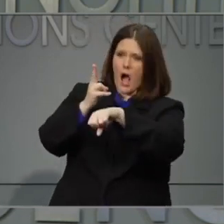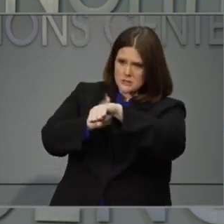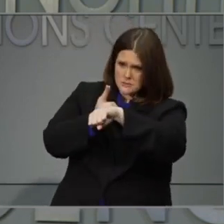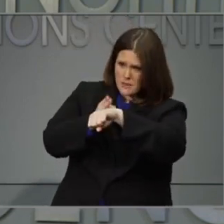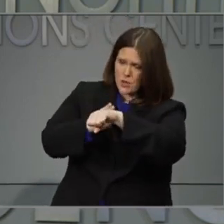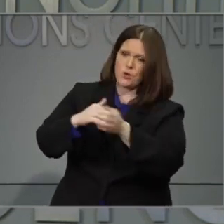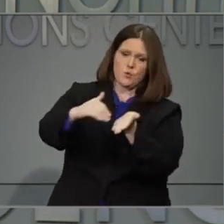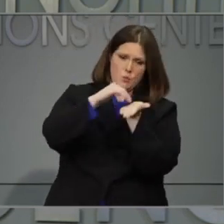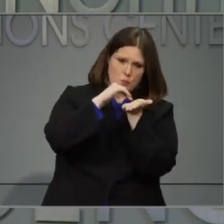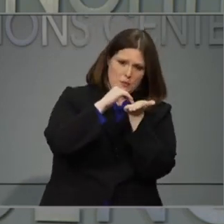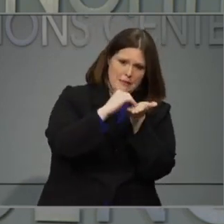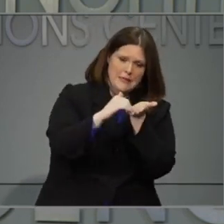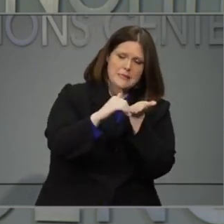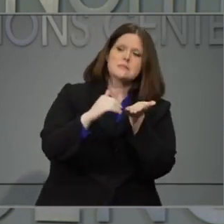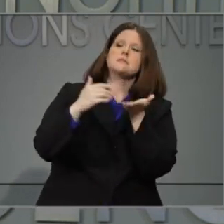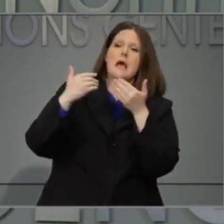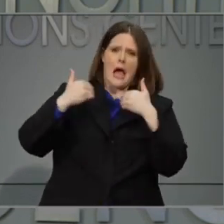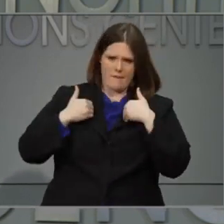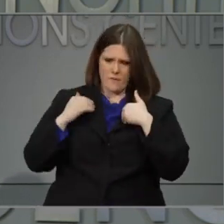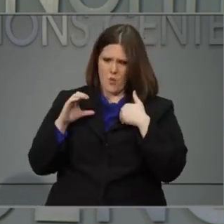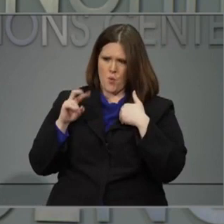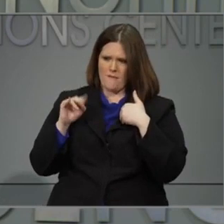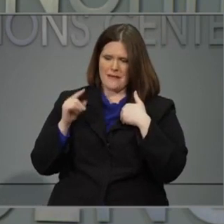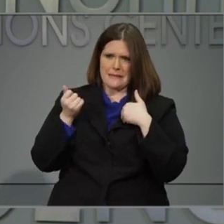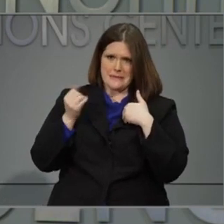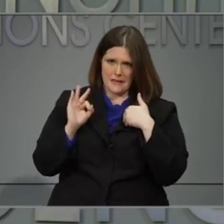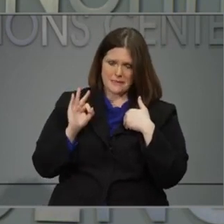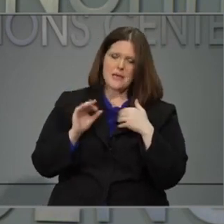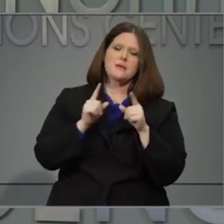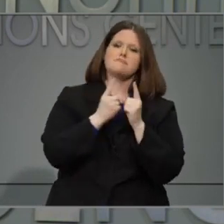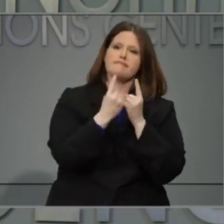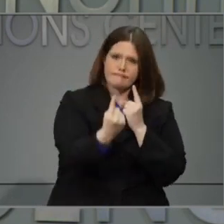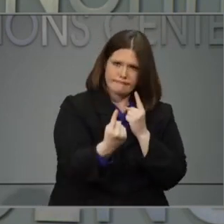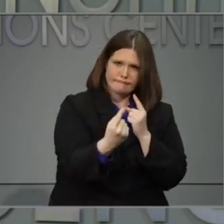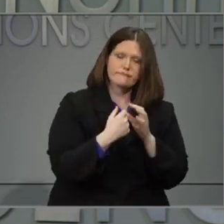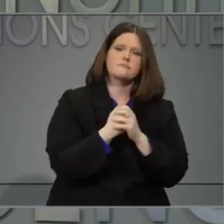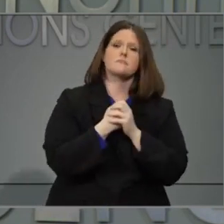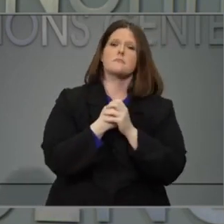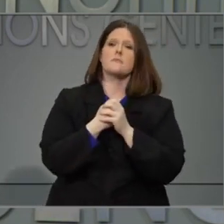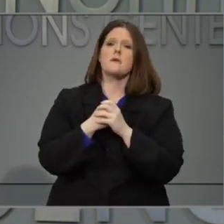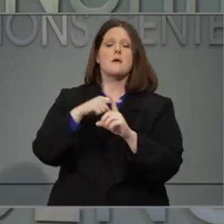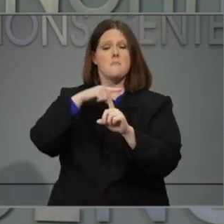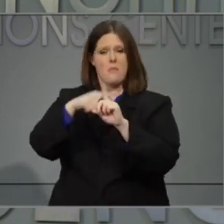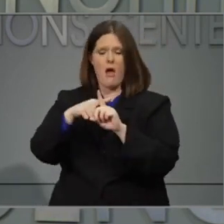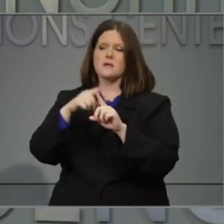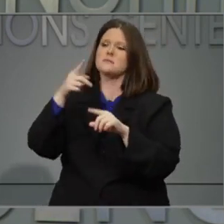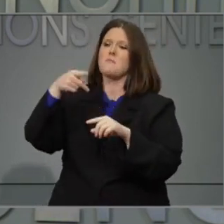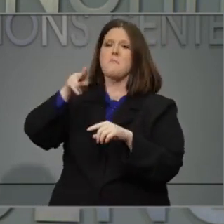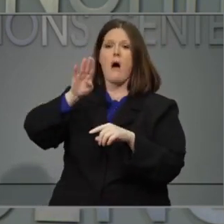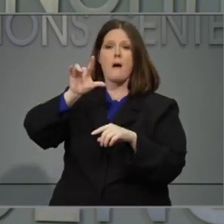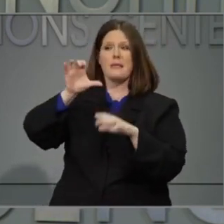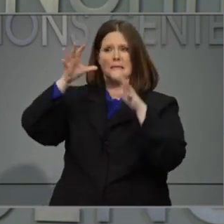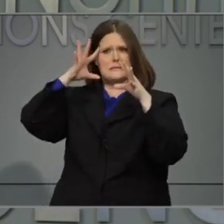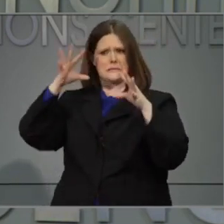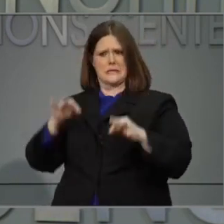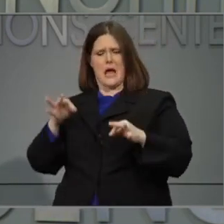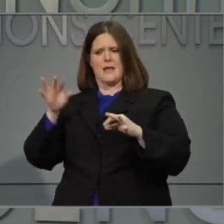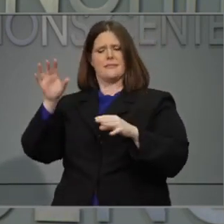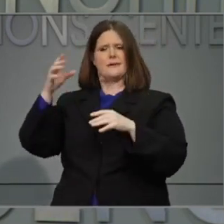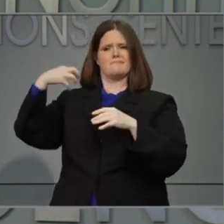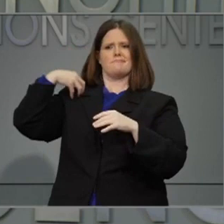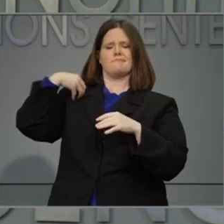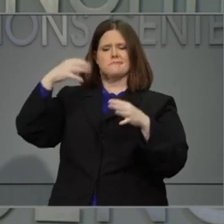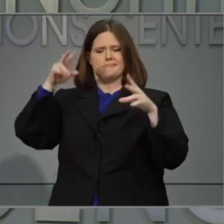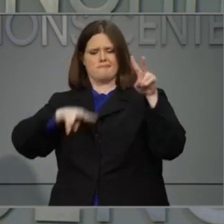from a hospital. People needing social distancing as determined by public health officials because they are at high risk